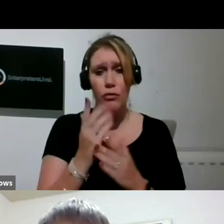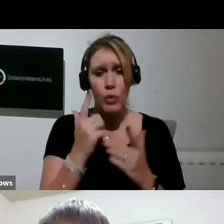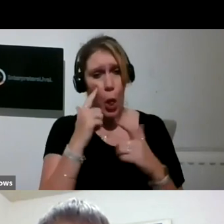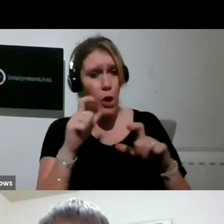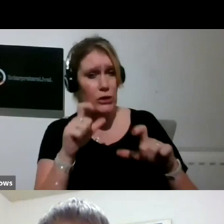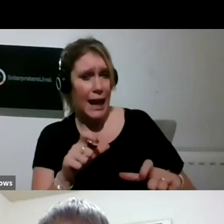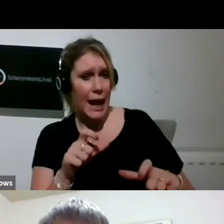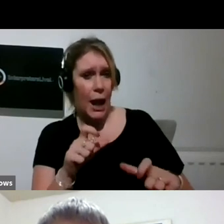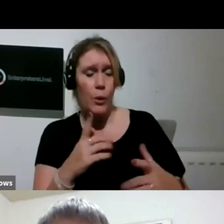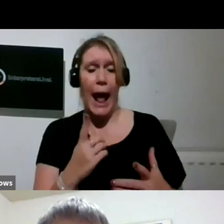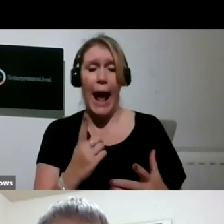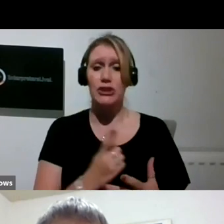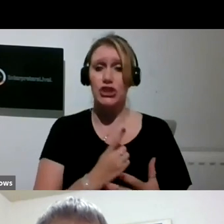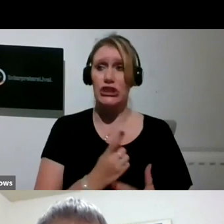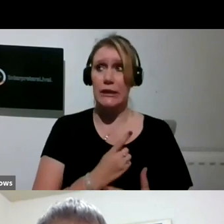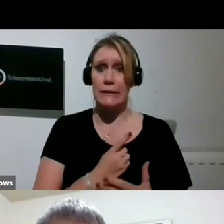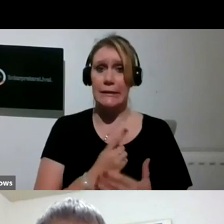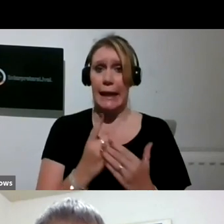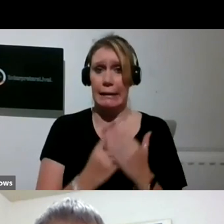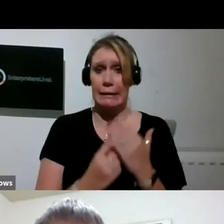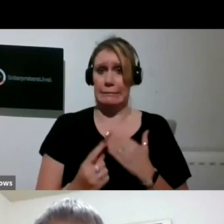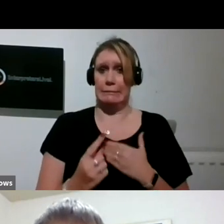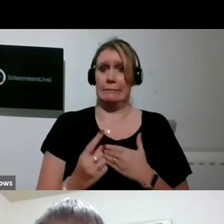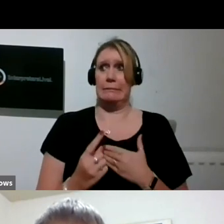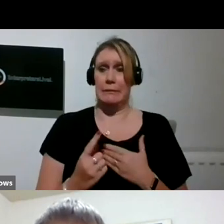something that's really important for our wellbeing.